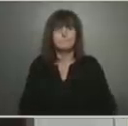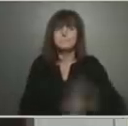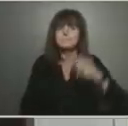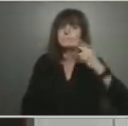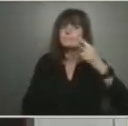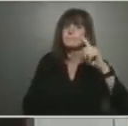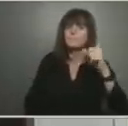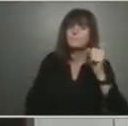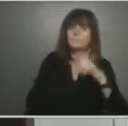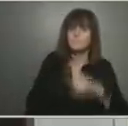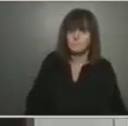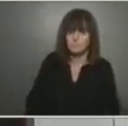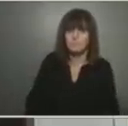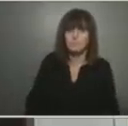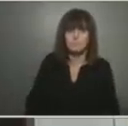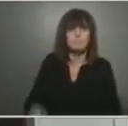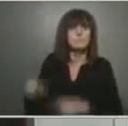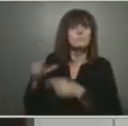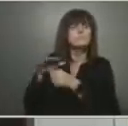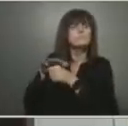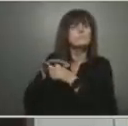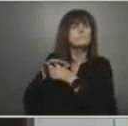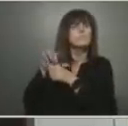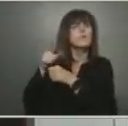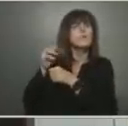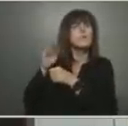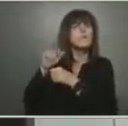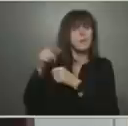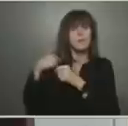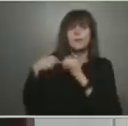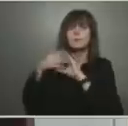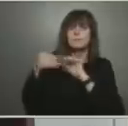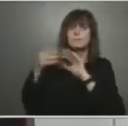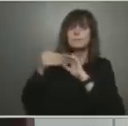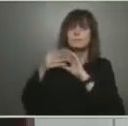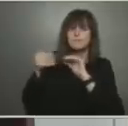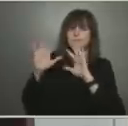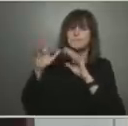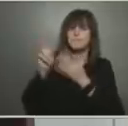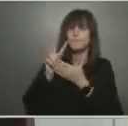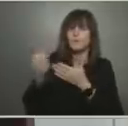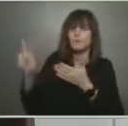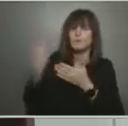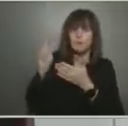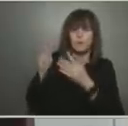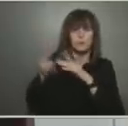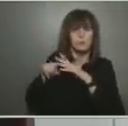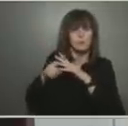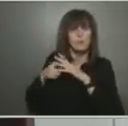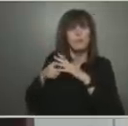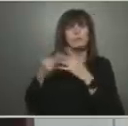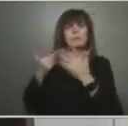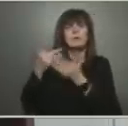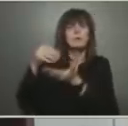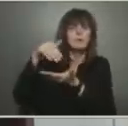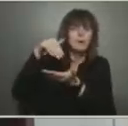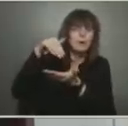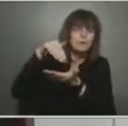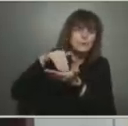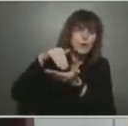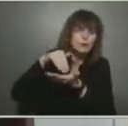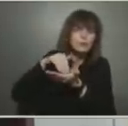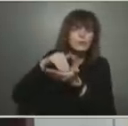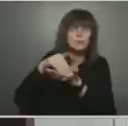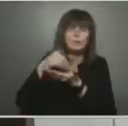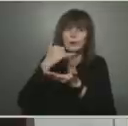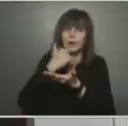misinformation in Ontario and now one has launched a service prescribing ivermectin to treat the